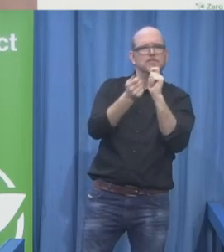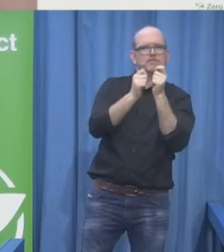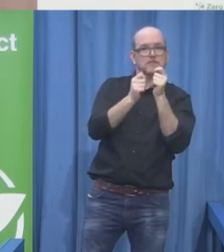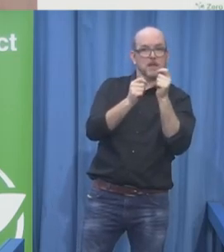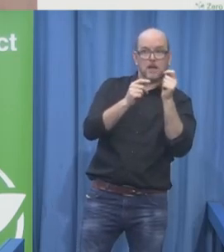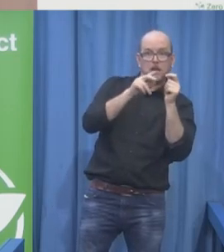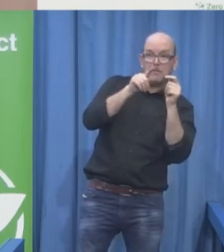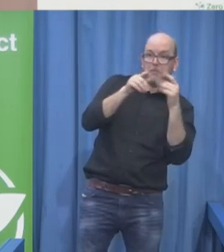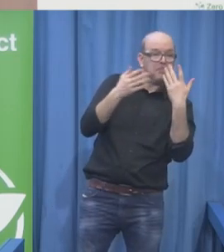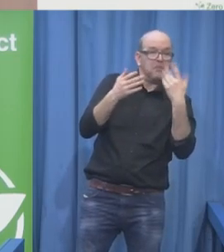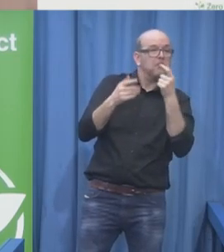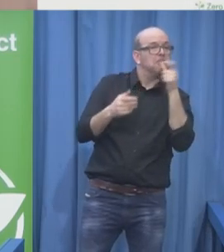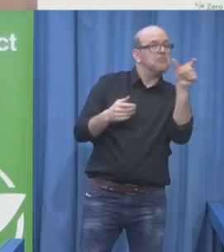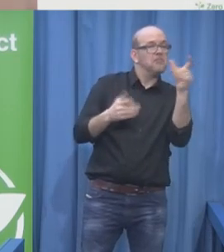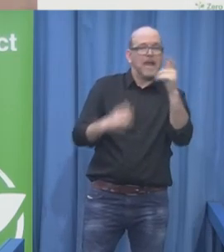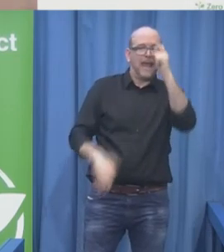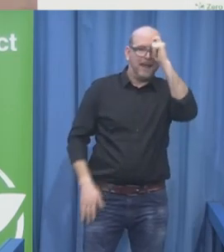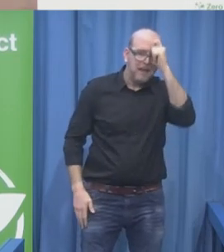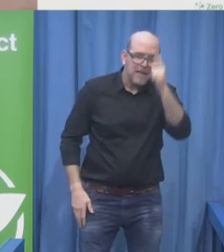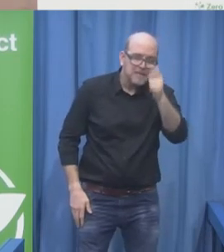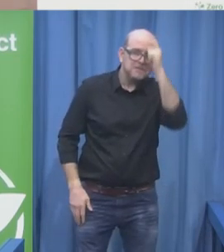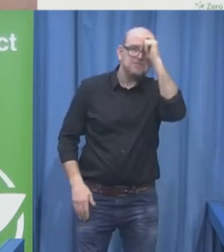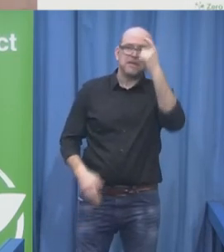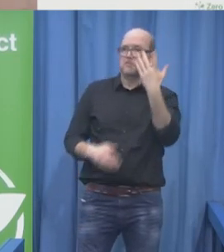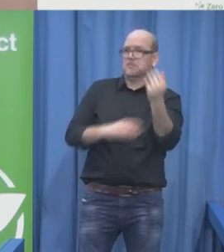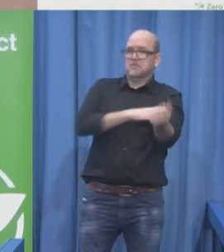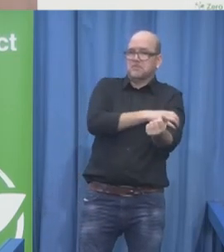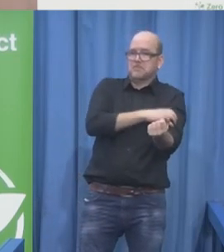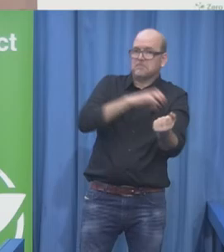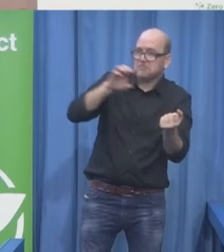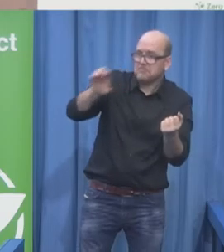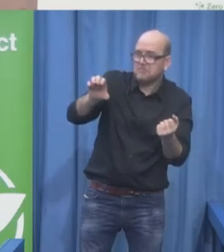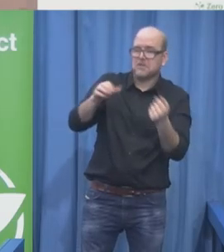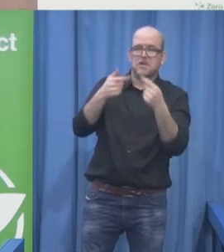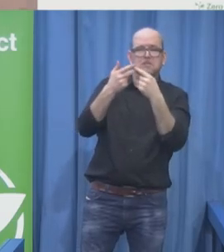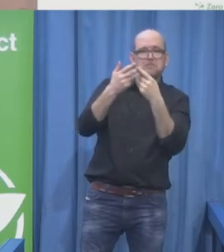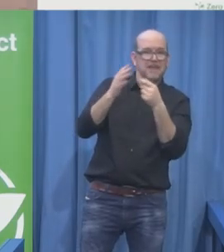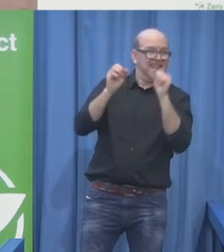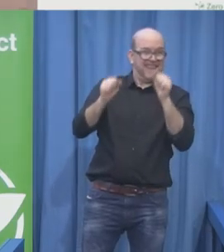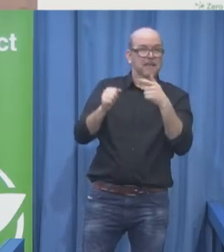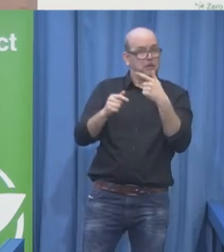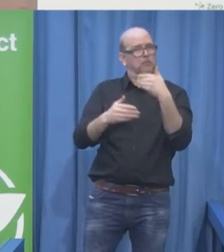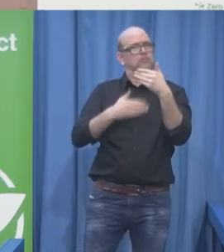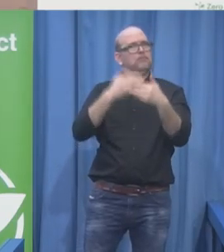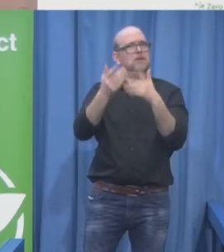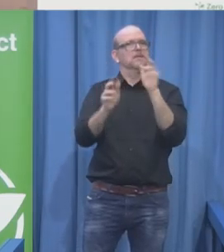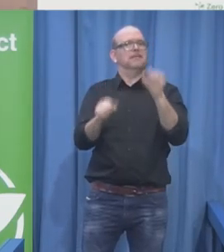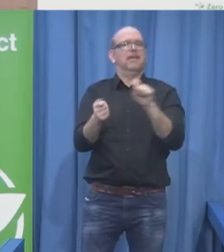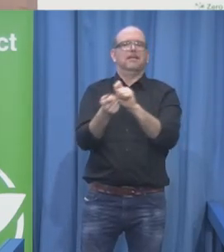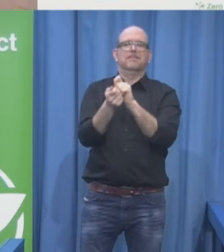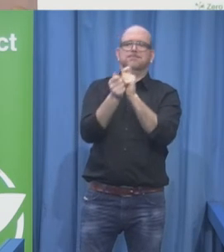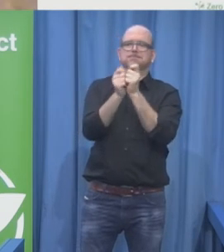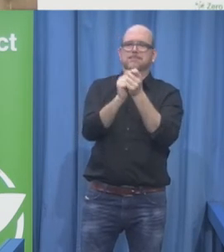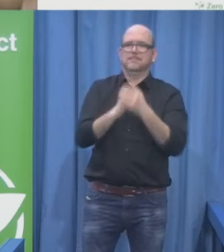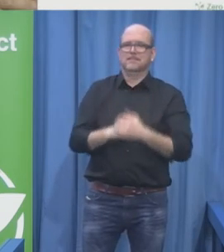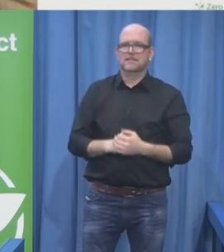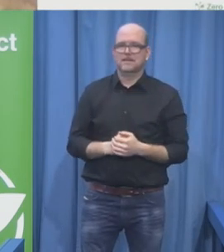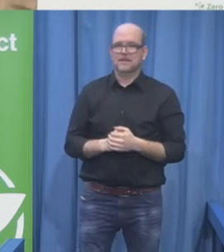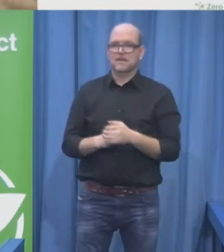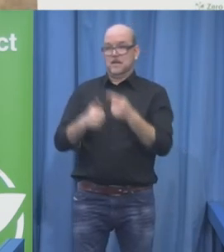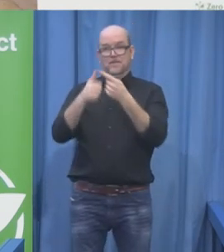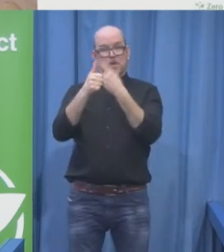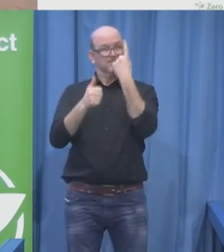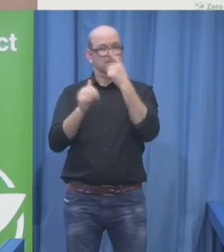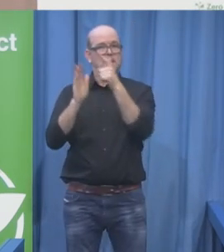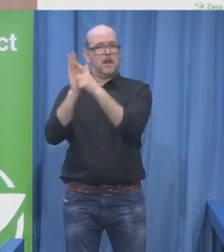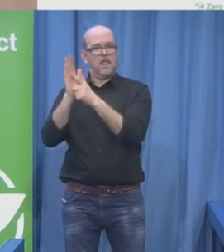So encouraging governments, civil society, the private sector, and have been initiatives